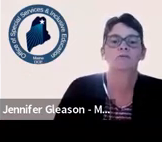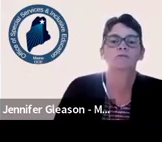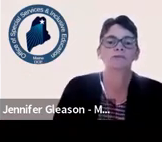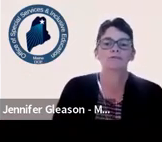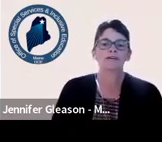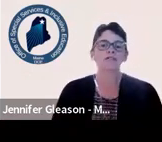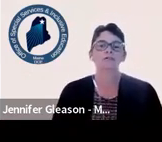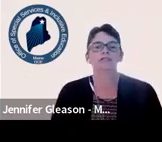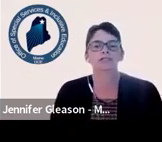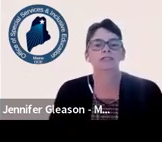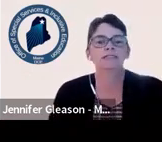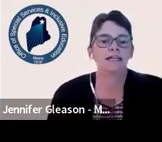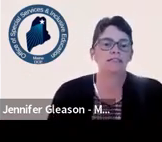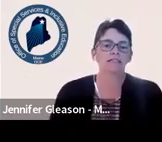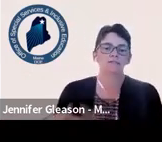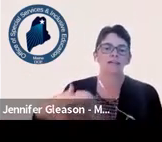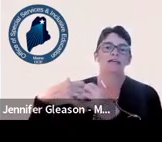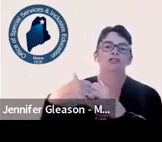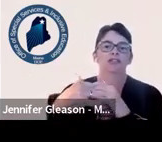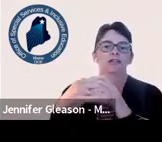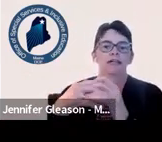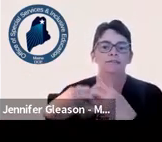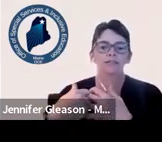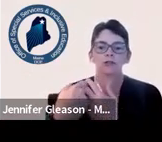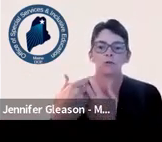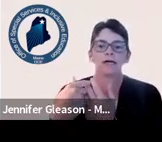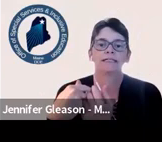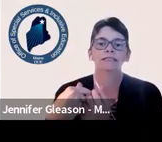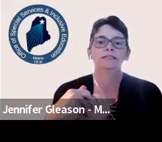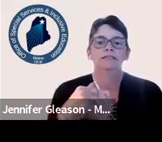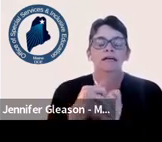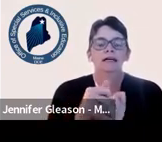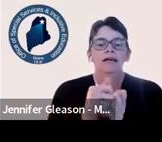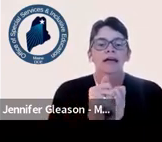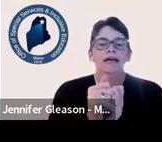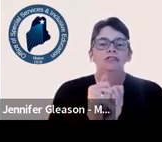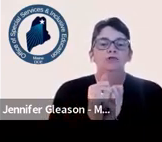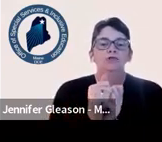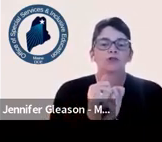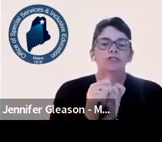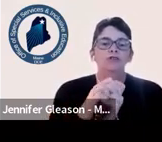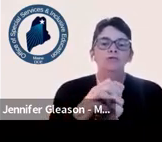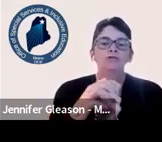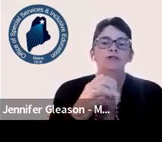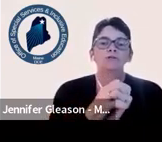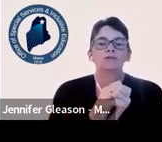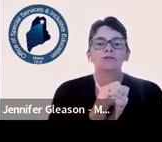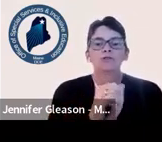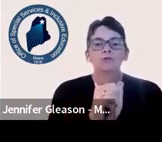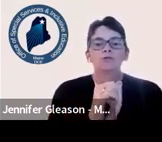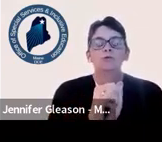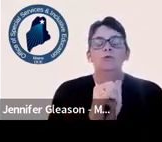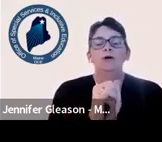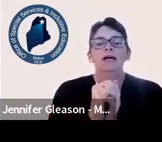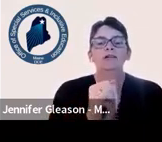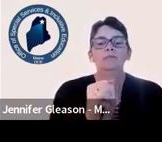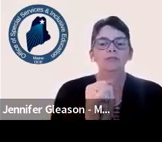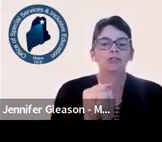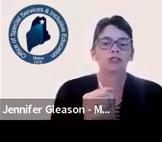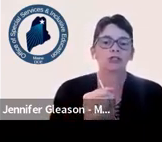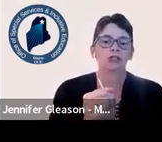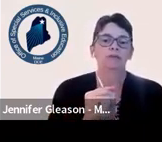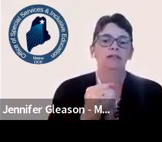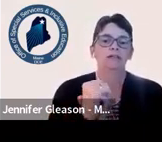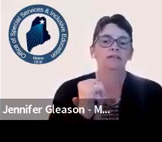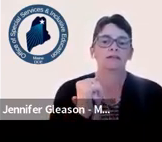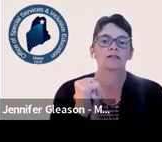so your evaluations and identification are kind of intertwined and you're going to use those to help